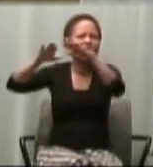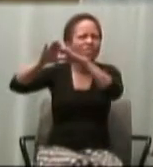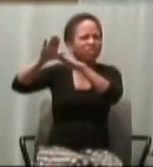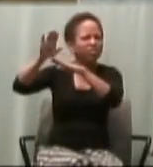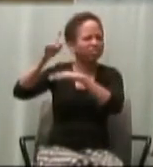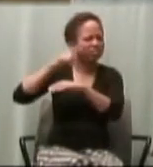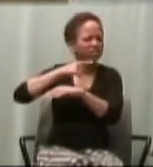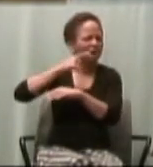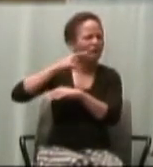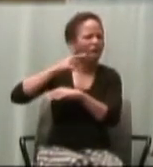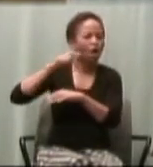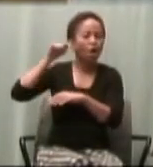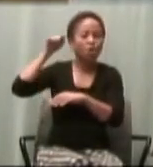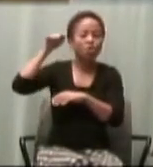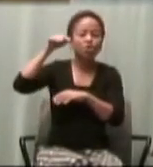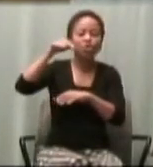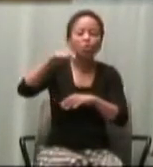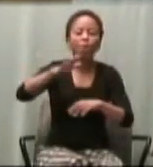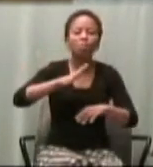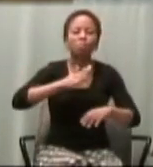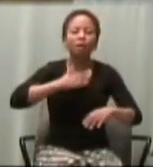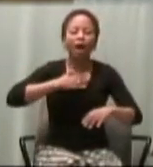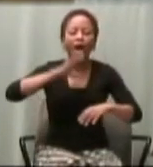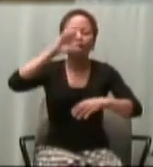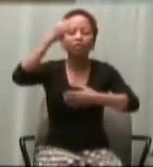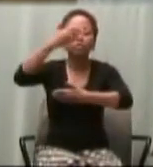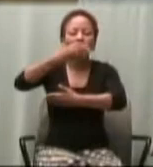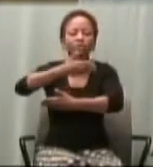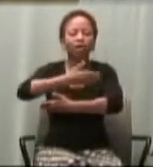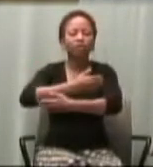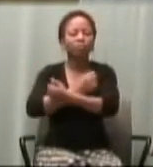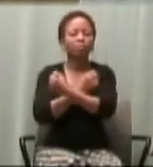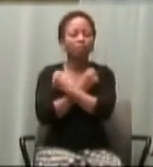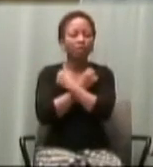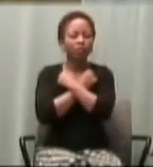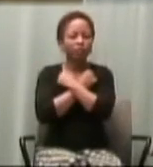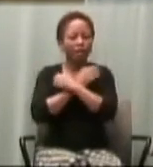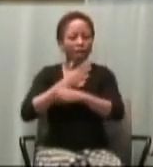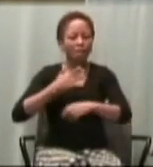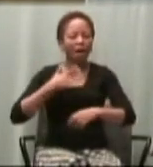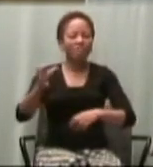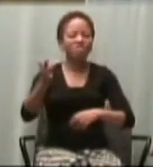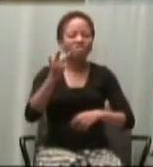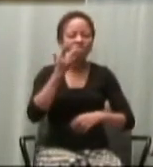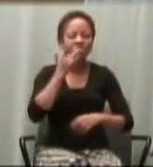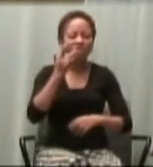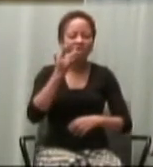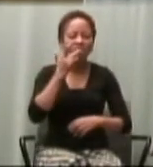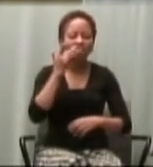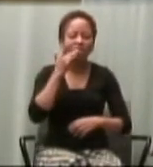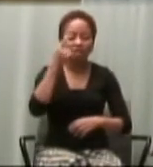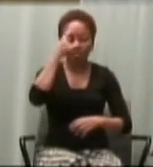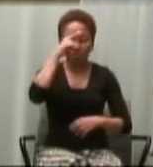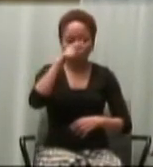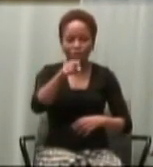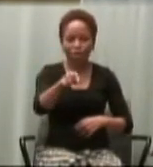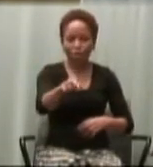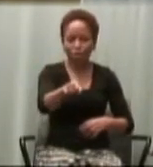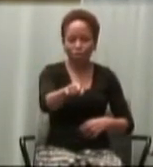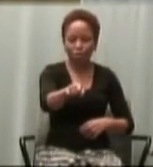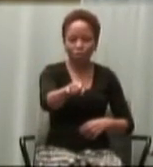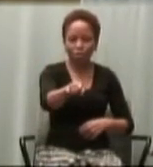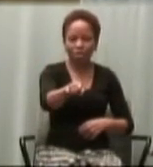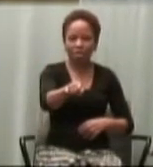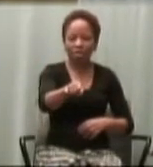You are my son, the beloved. My favor rests on you.